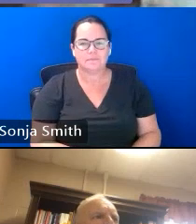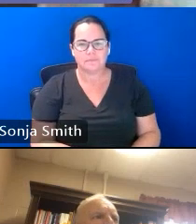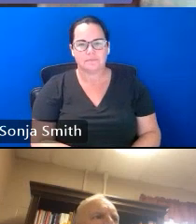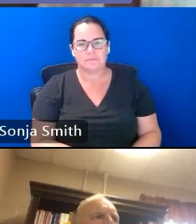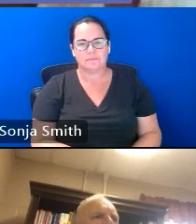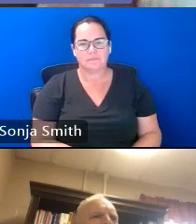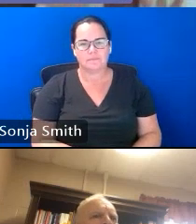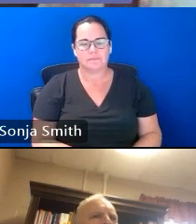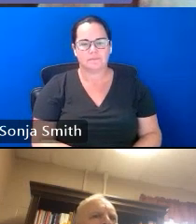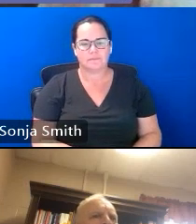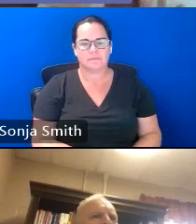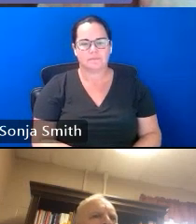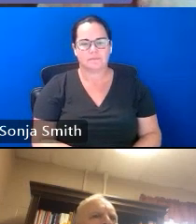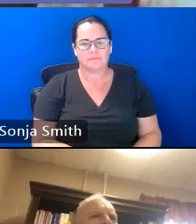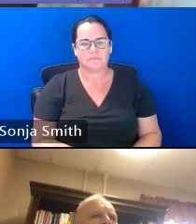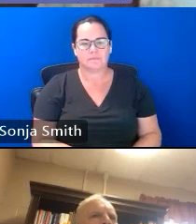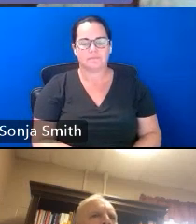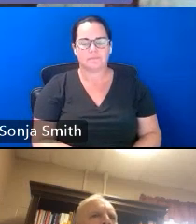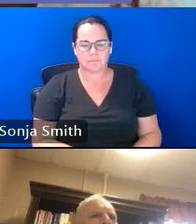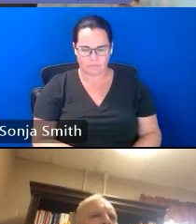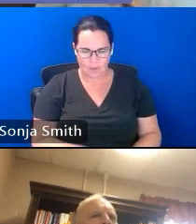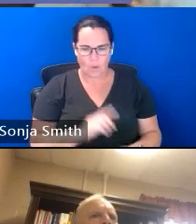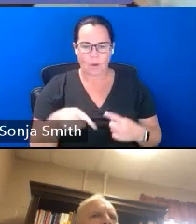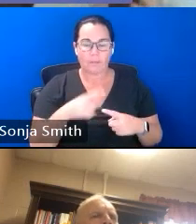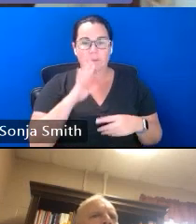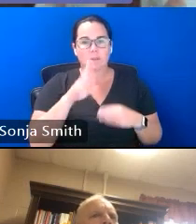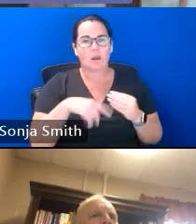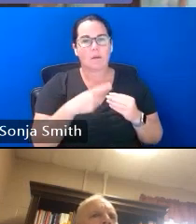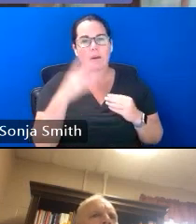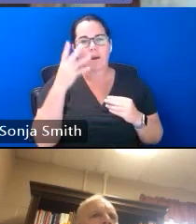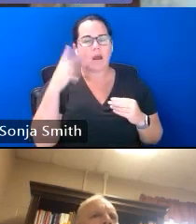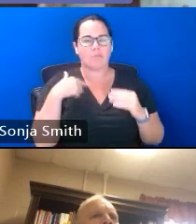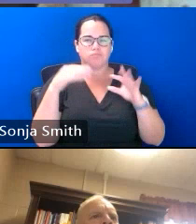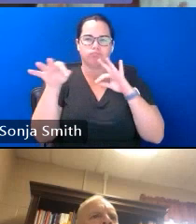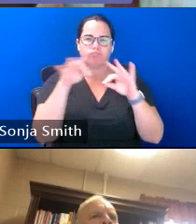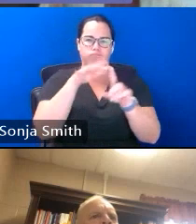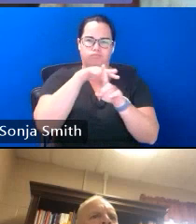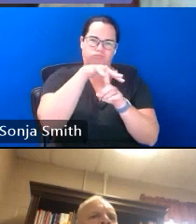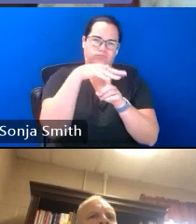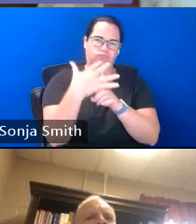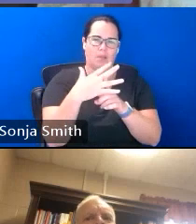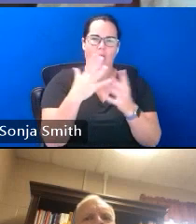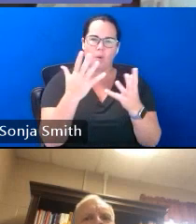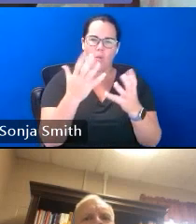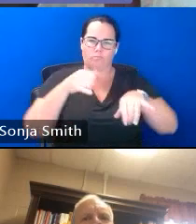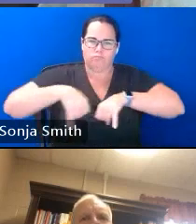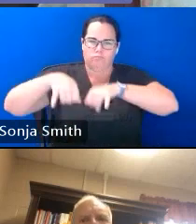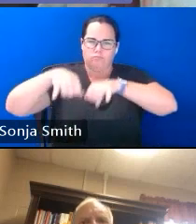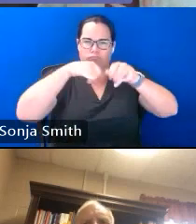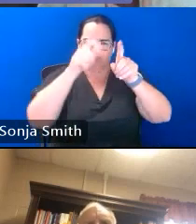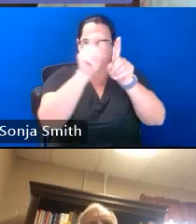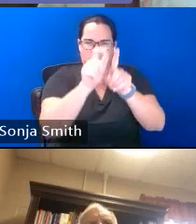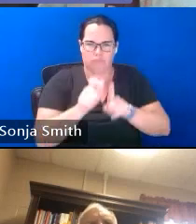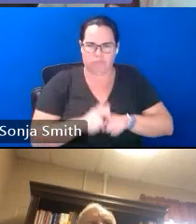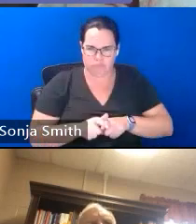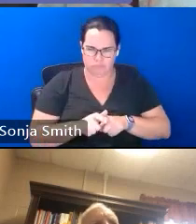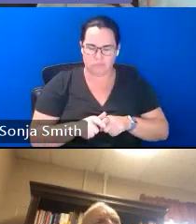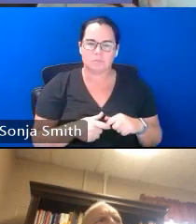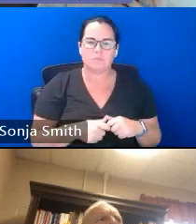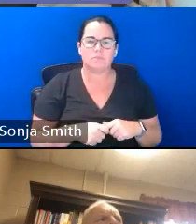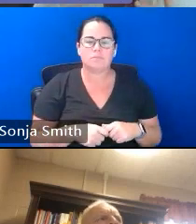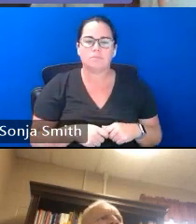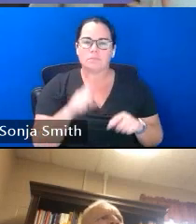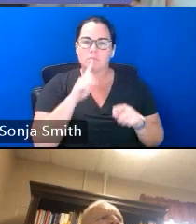always like to set the stage when i'm talking about immigration um to have some terminology that we use and i think this is really important